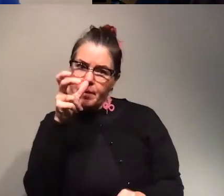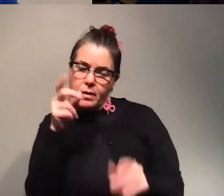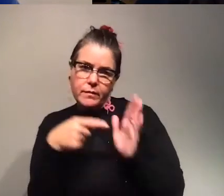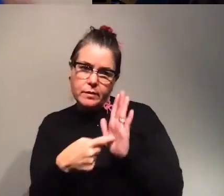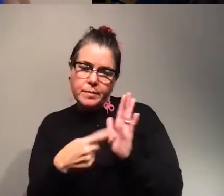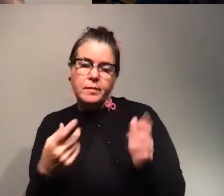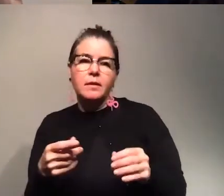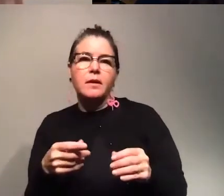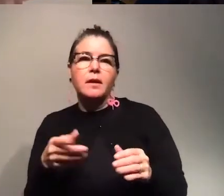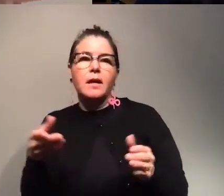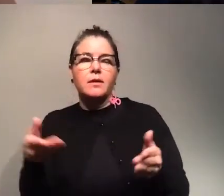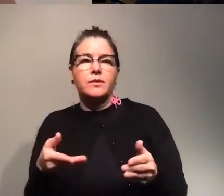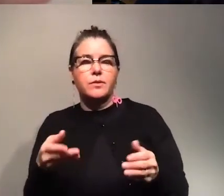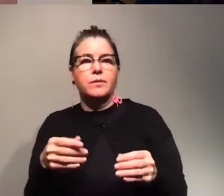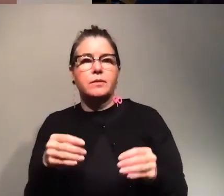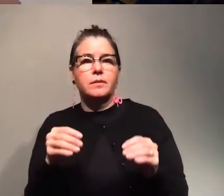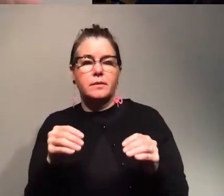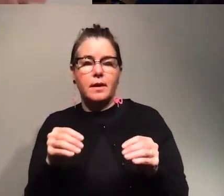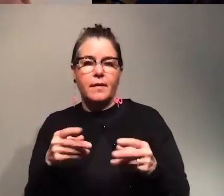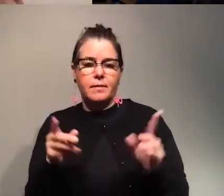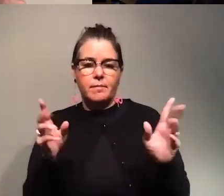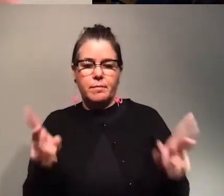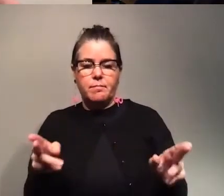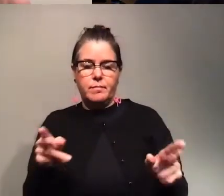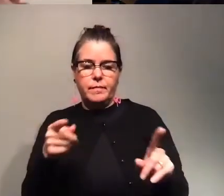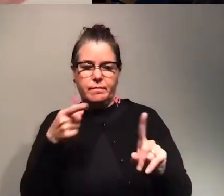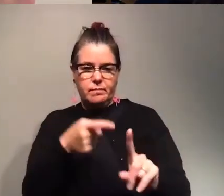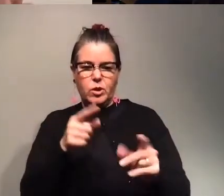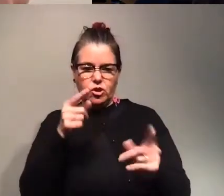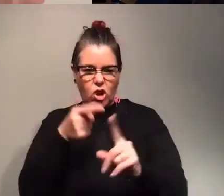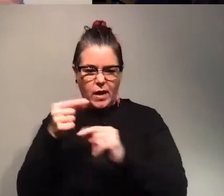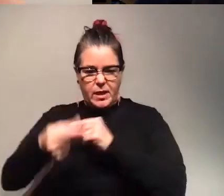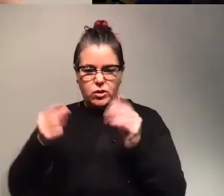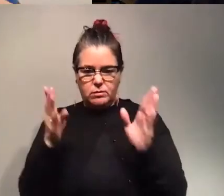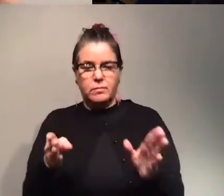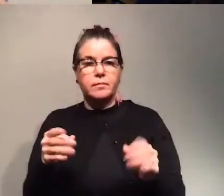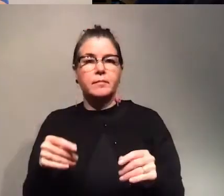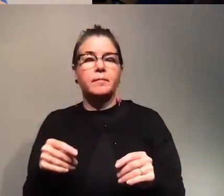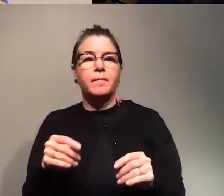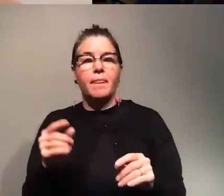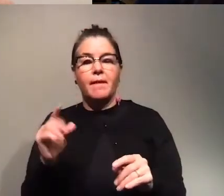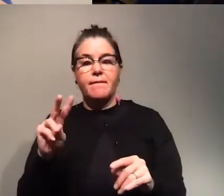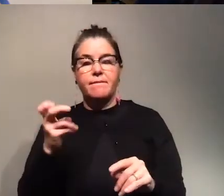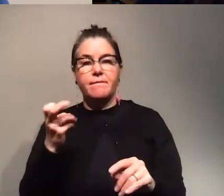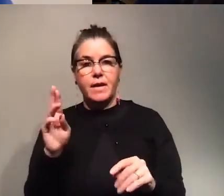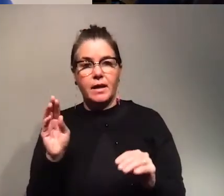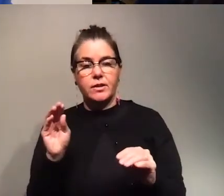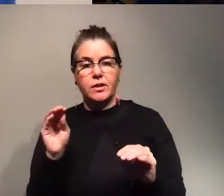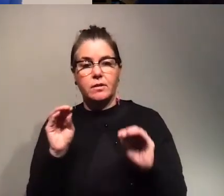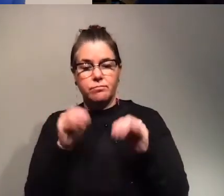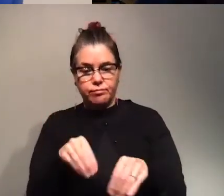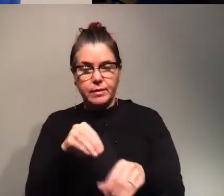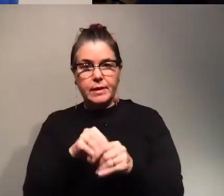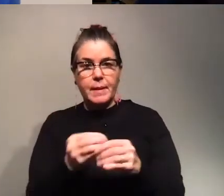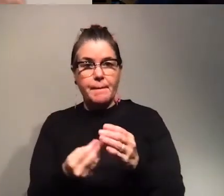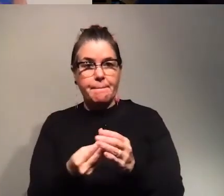a sequence that is similar to the gene we want to target and then that vector we do introduce it in the plan we